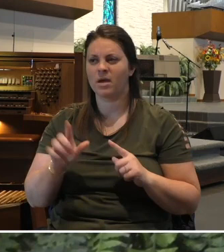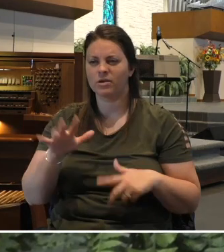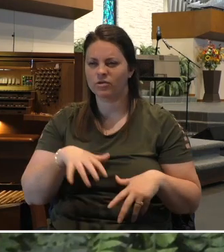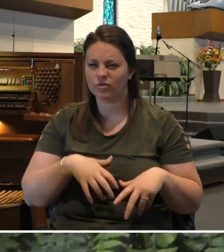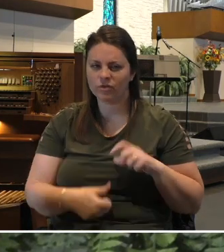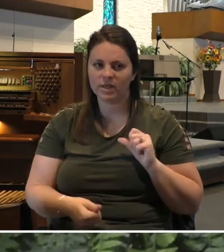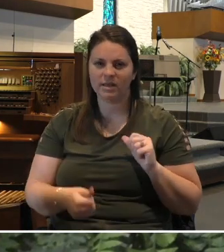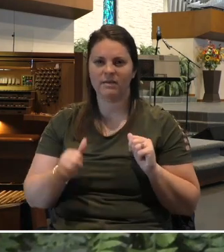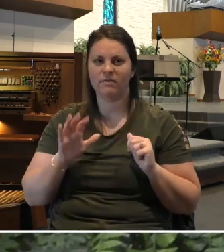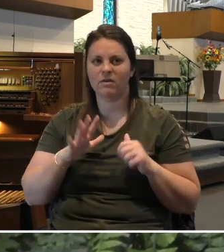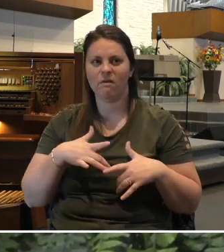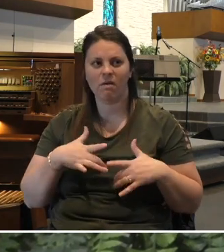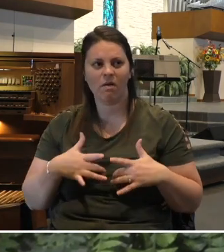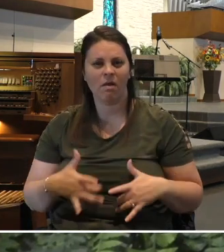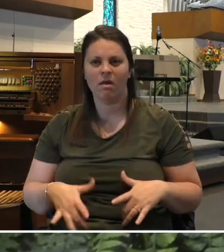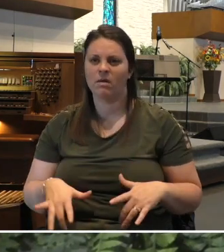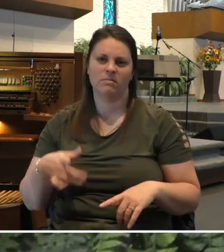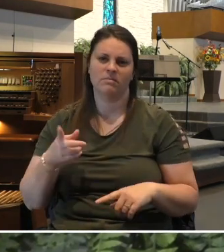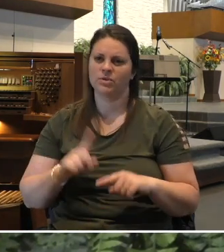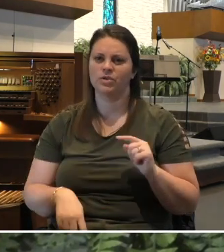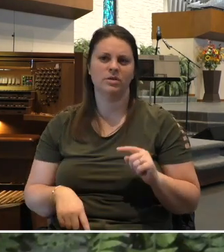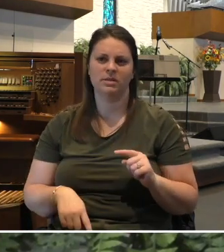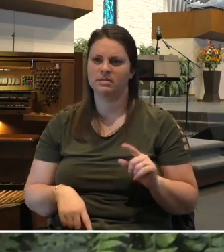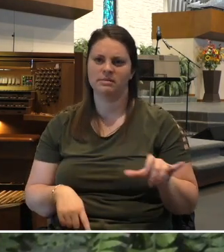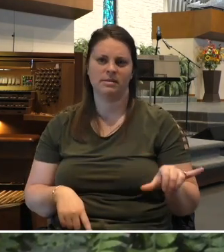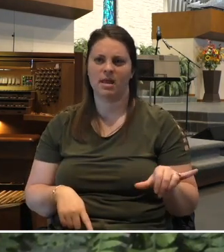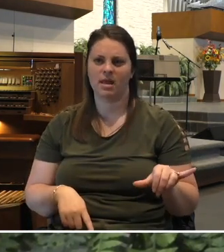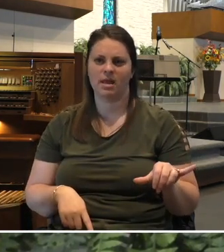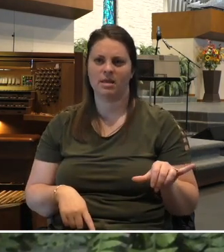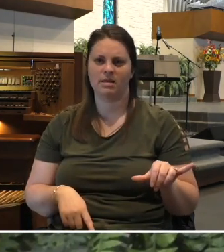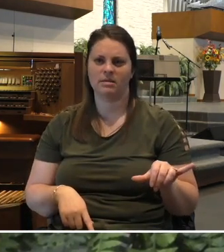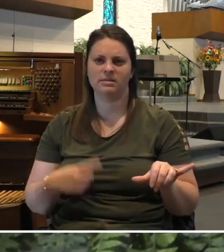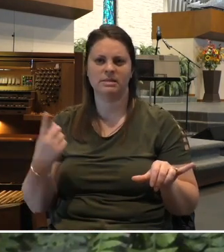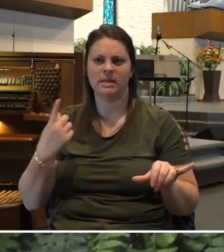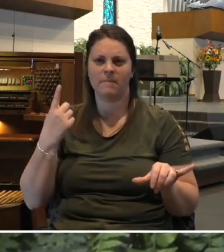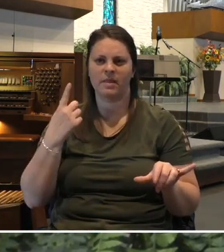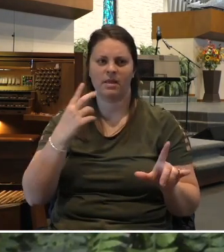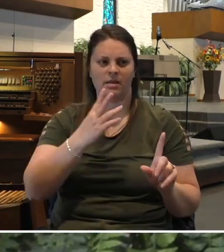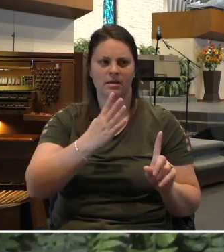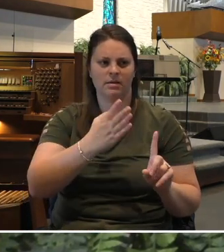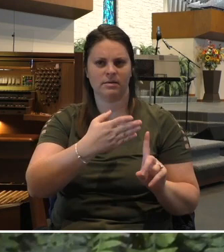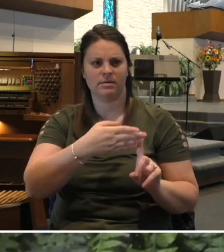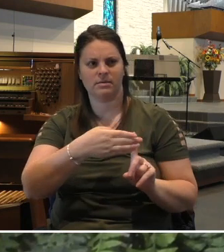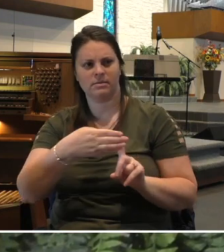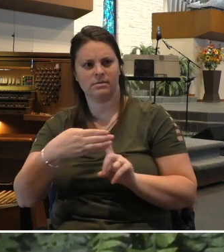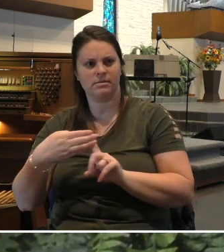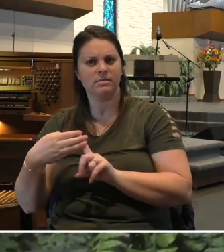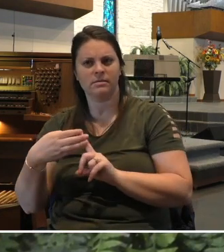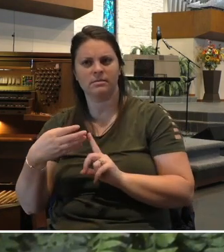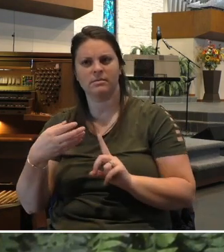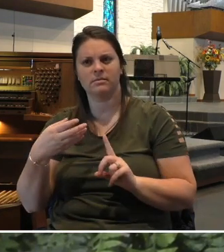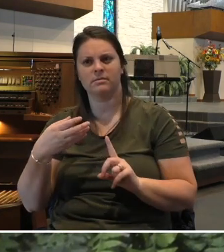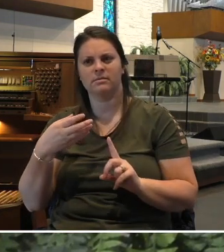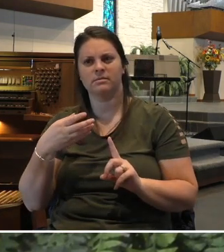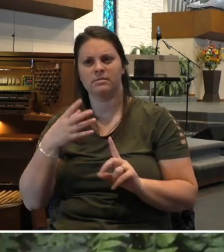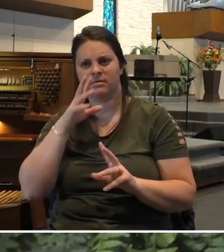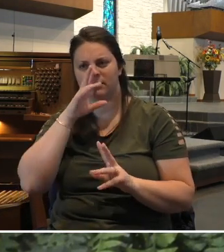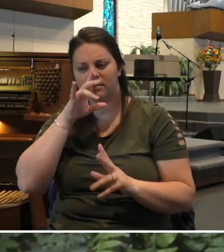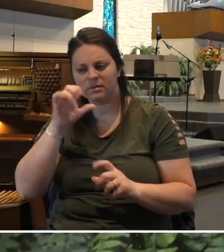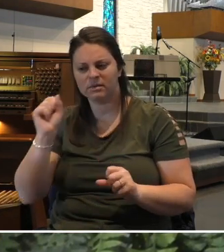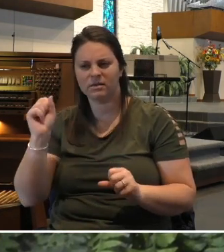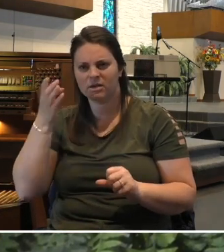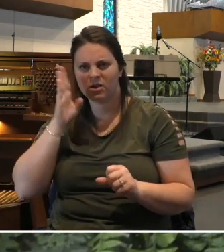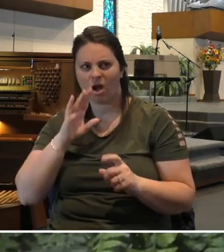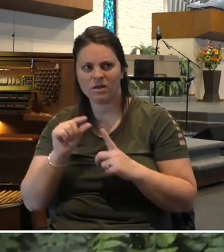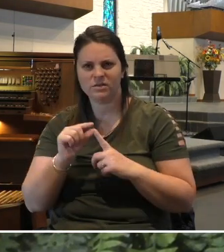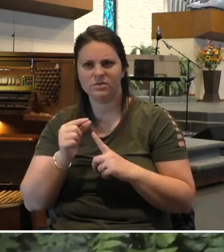her to go where God was at work, where she heard that God was considering God's people. And so